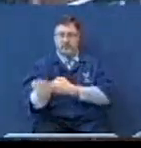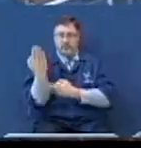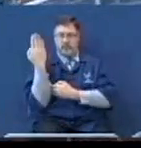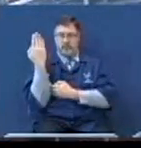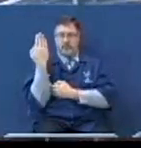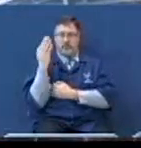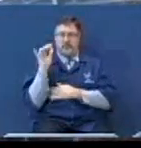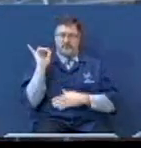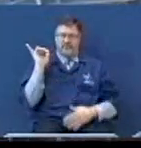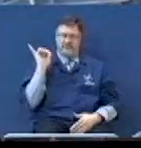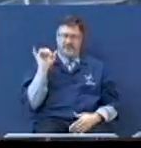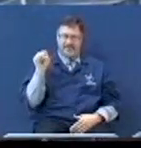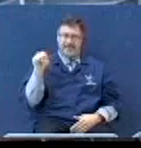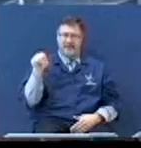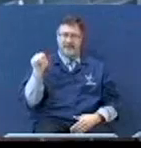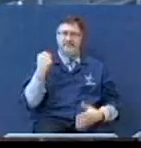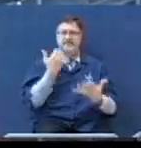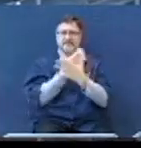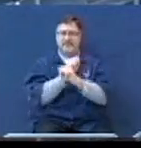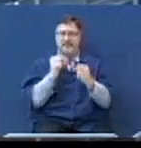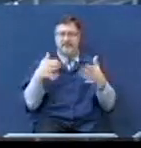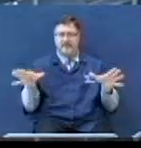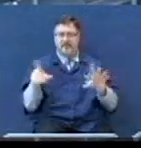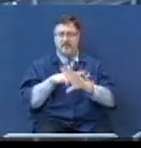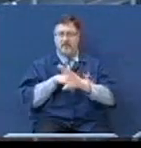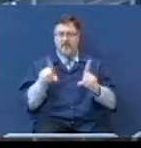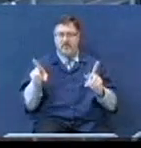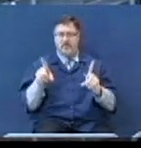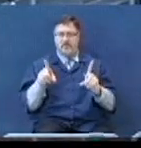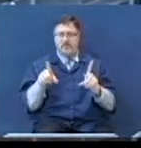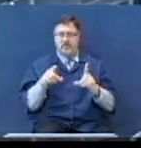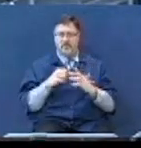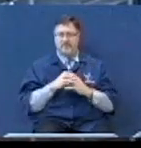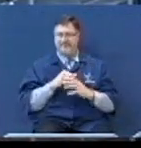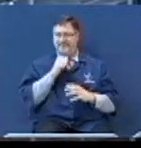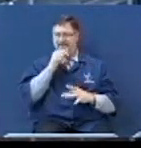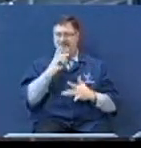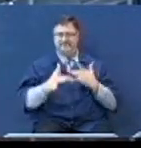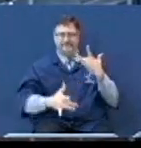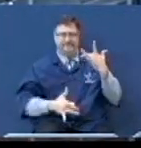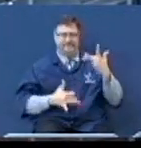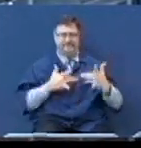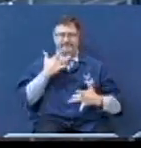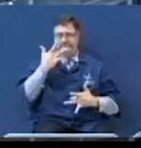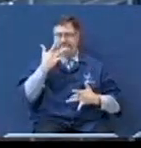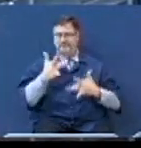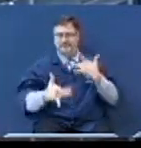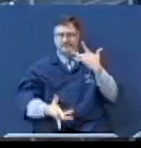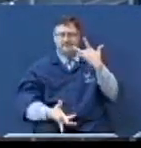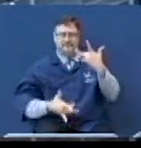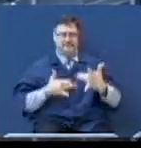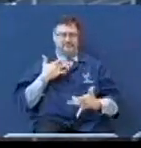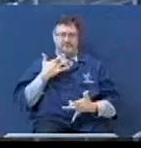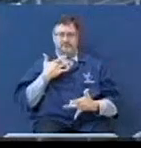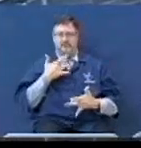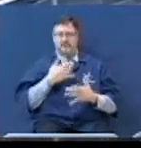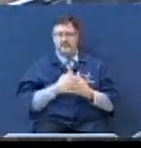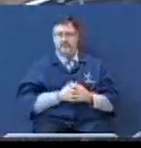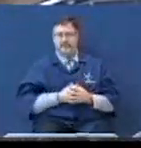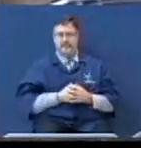you're still you're saved but you're lethargic you know what this series is all about